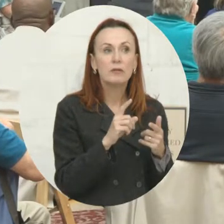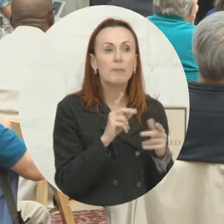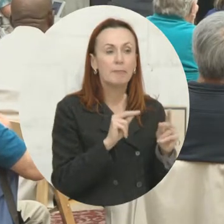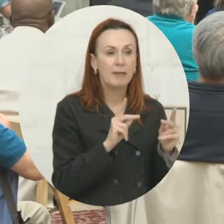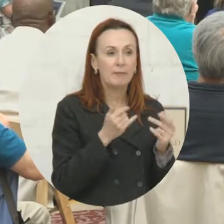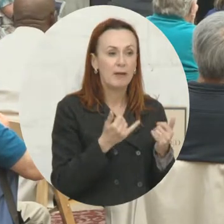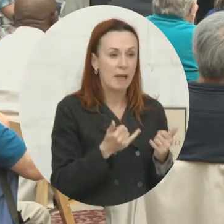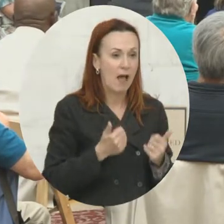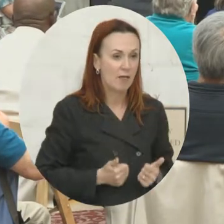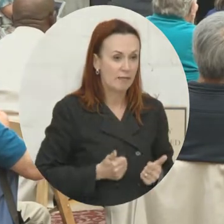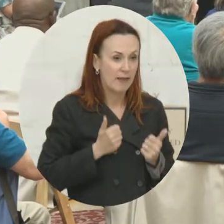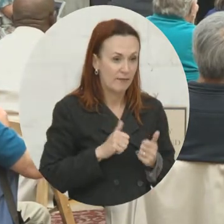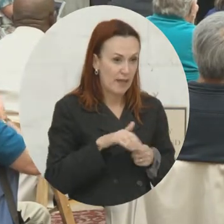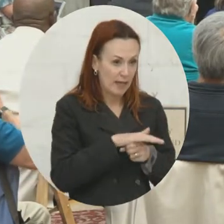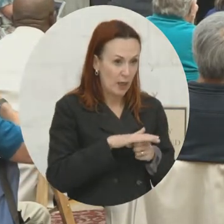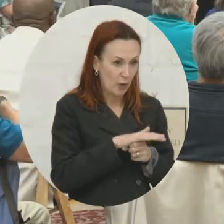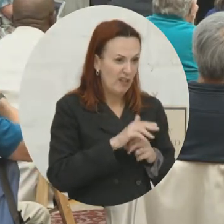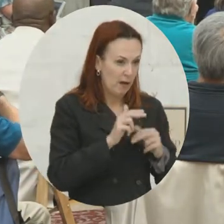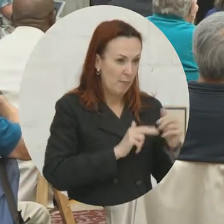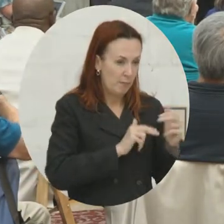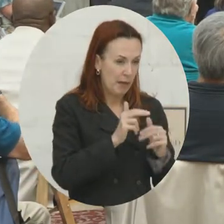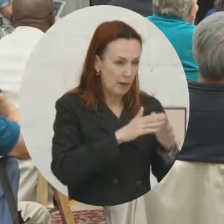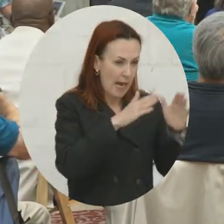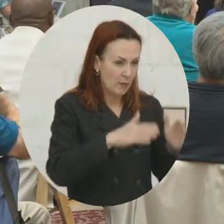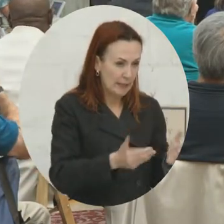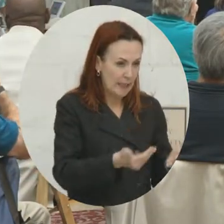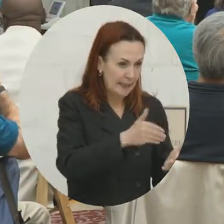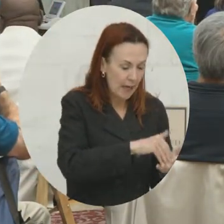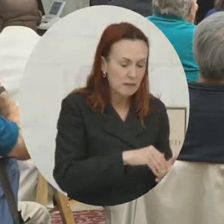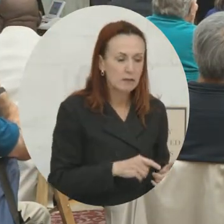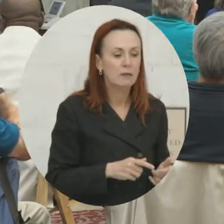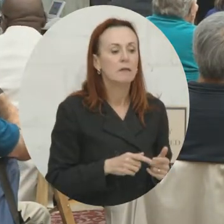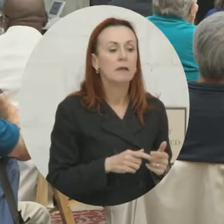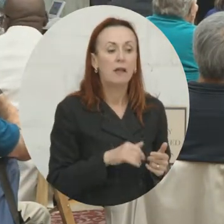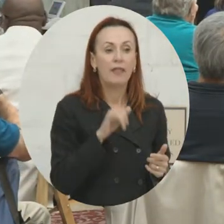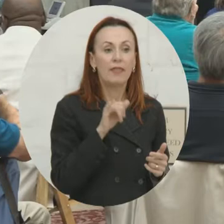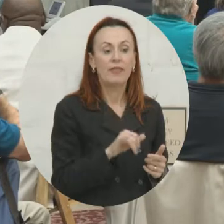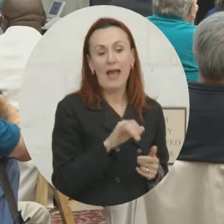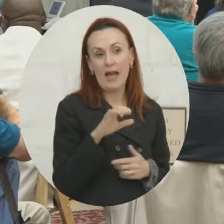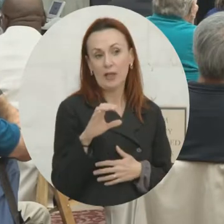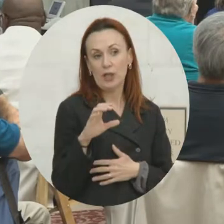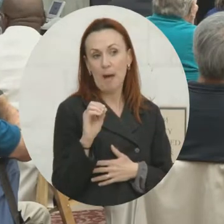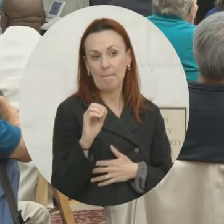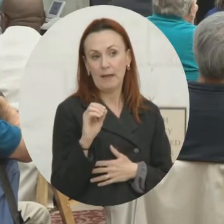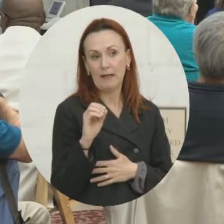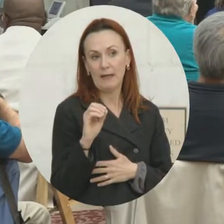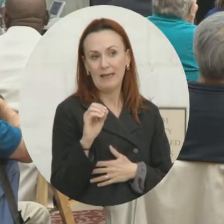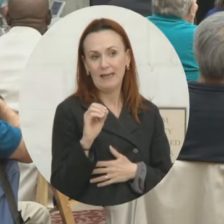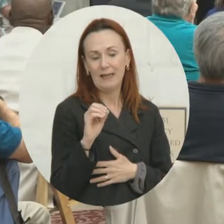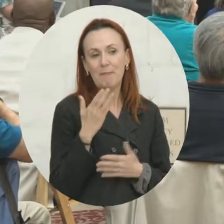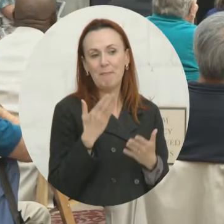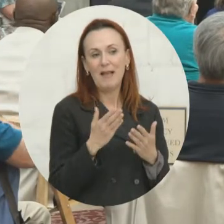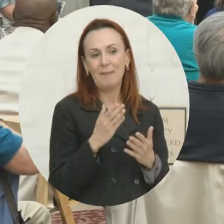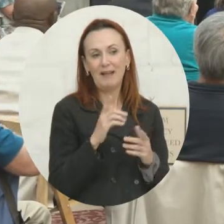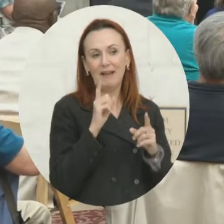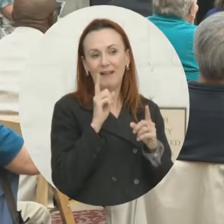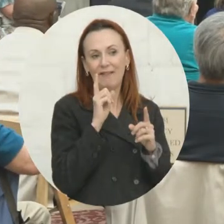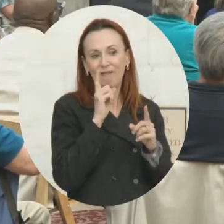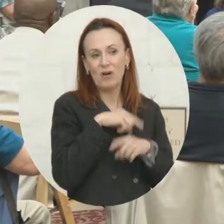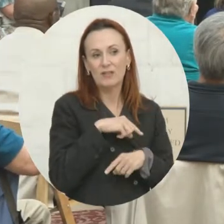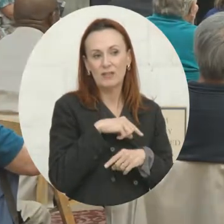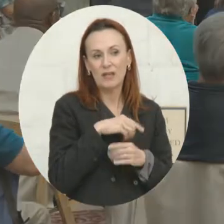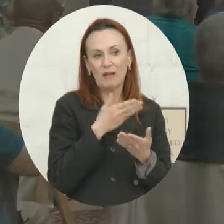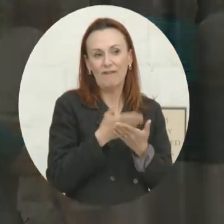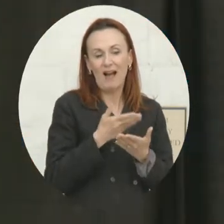the neighborhood and build housing. It was just revealed that that firm possibly falsified upwards of 90